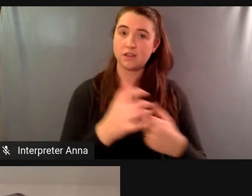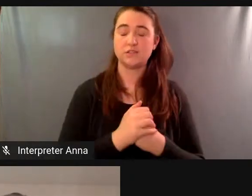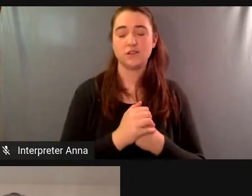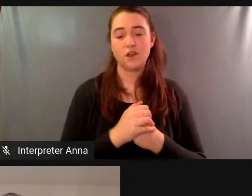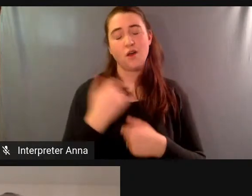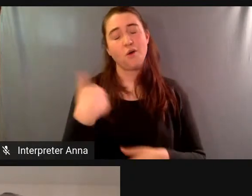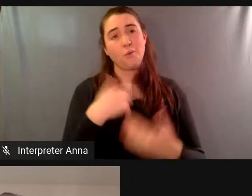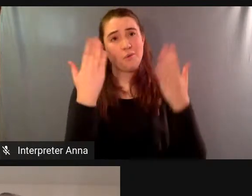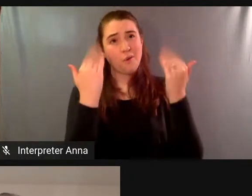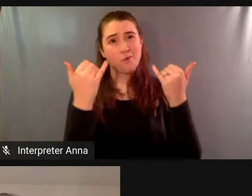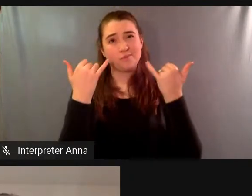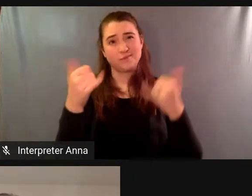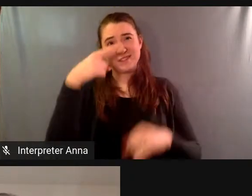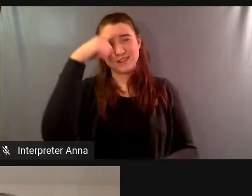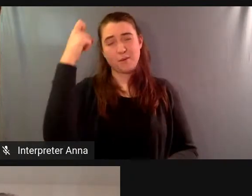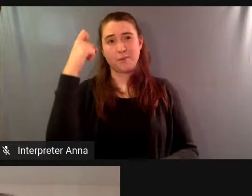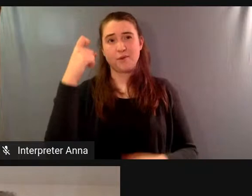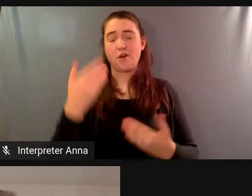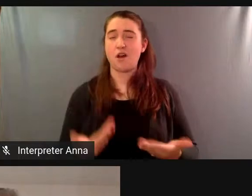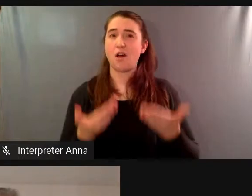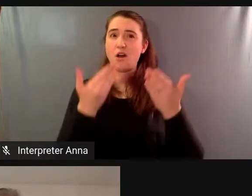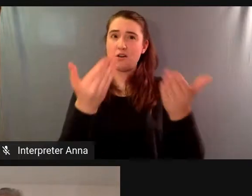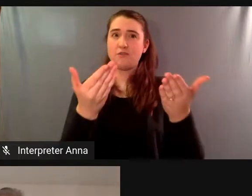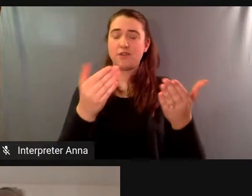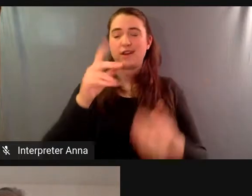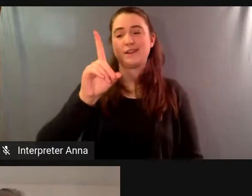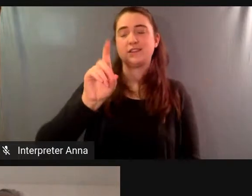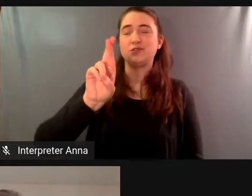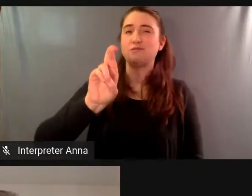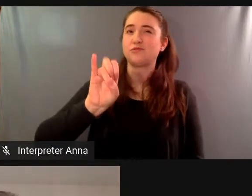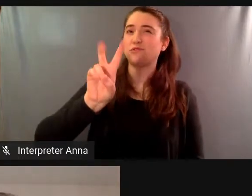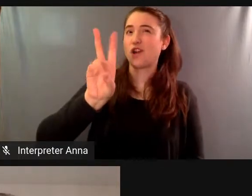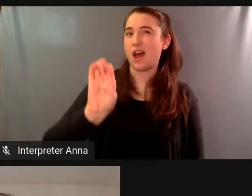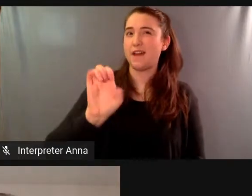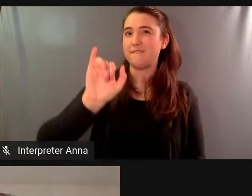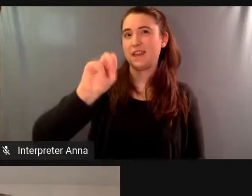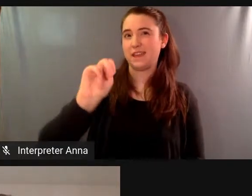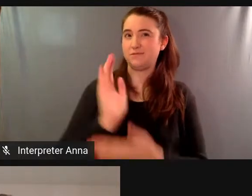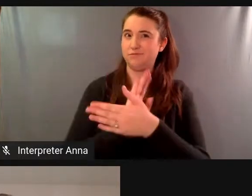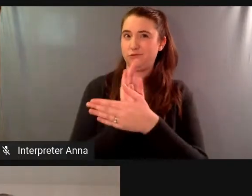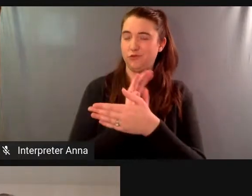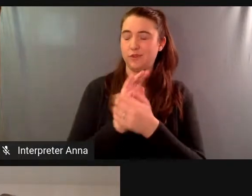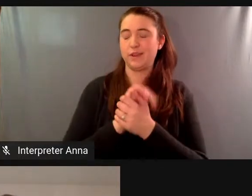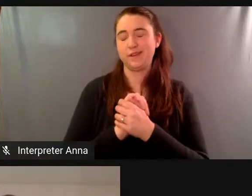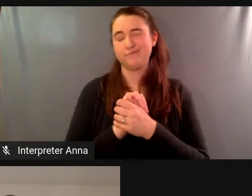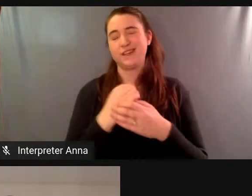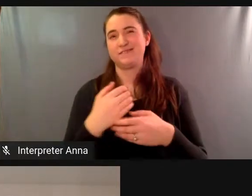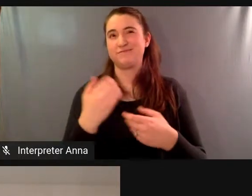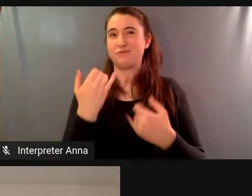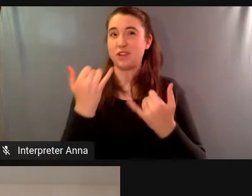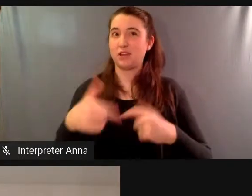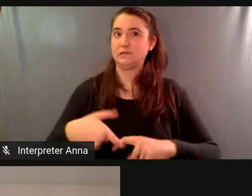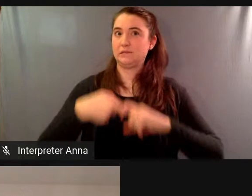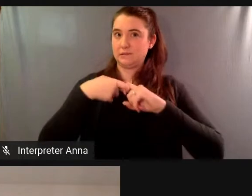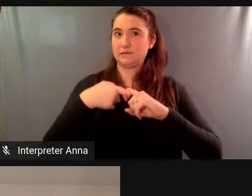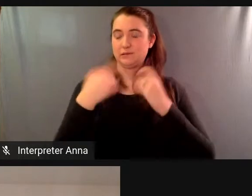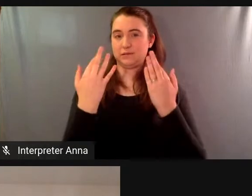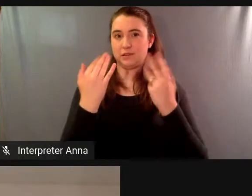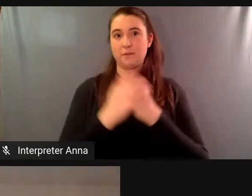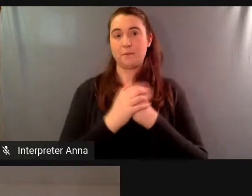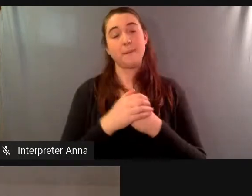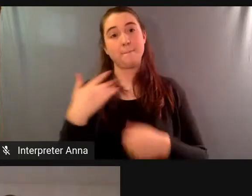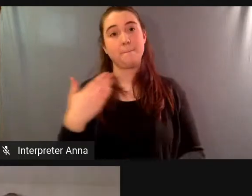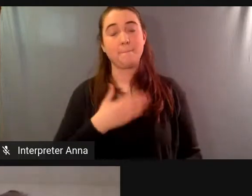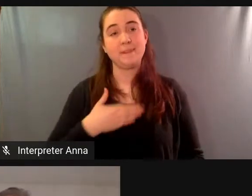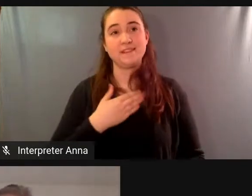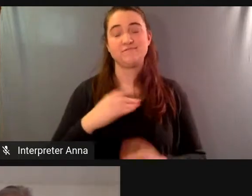offer a few drive-in screenings but we are really still in a holding pattern on that uh but do uh check out our program at newportfilm